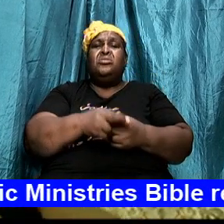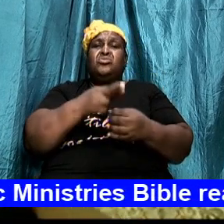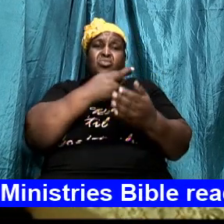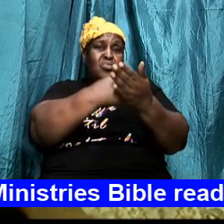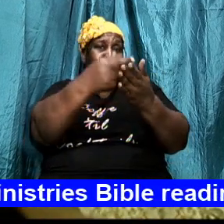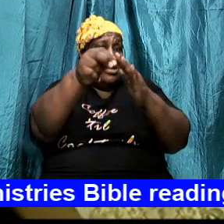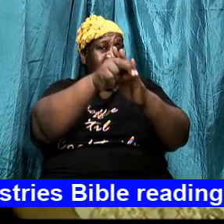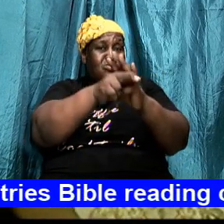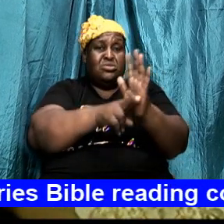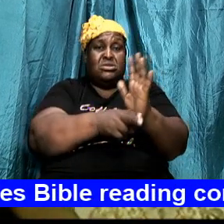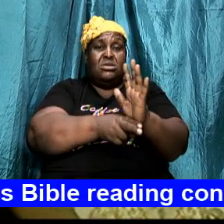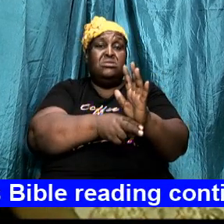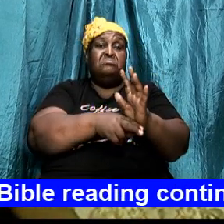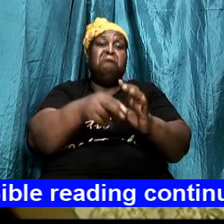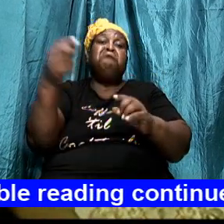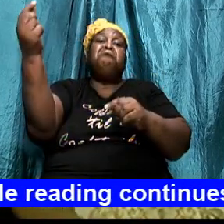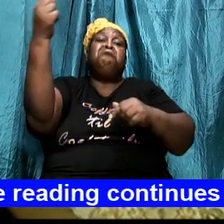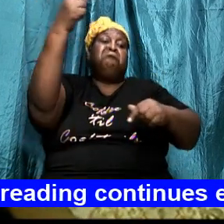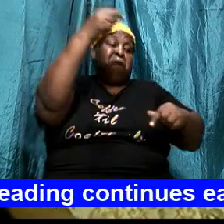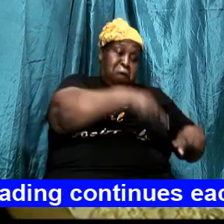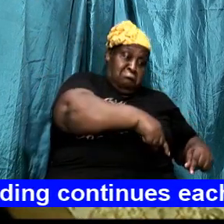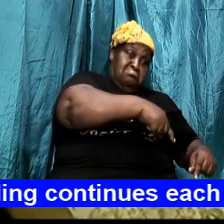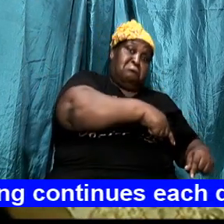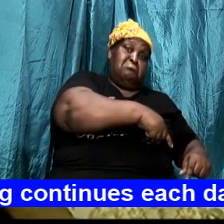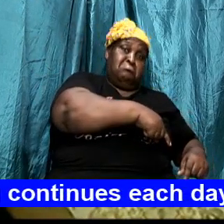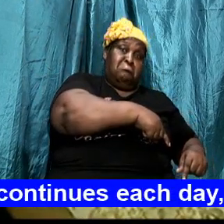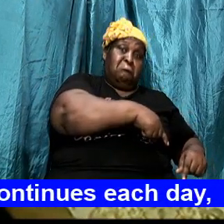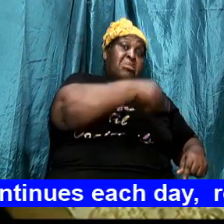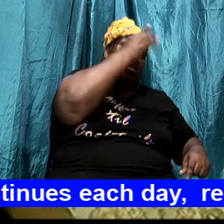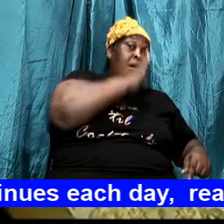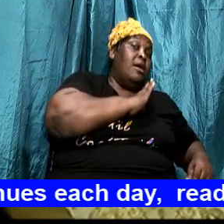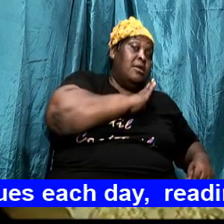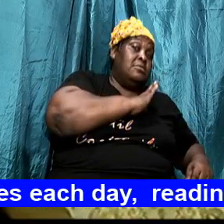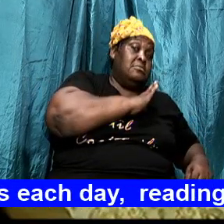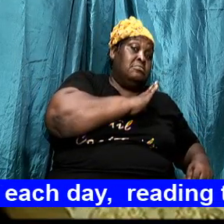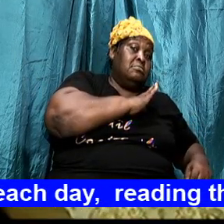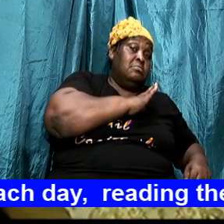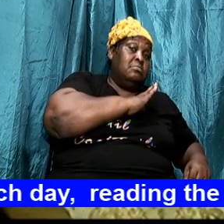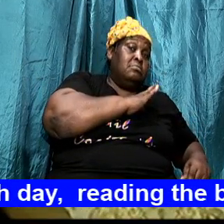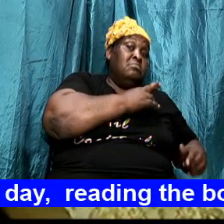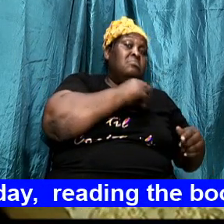side of the line and I don't want anything to do with it